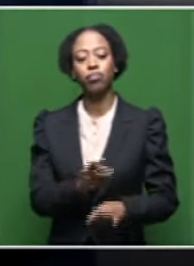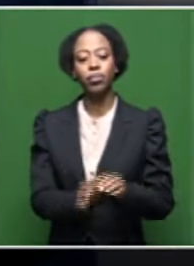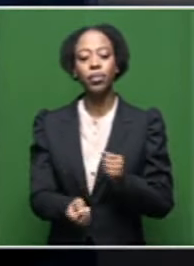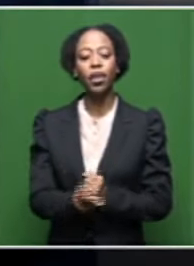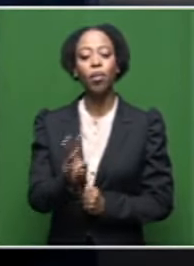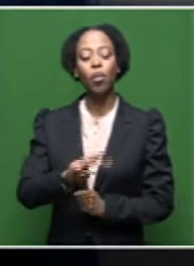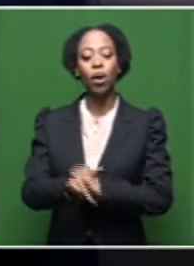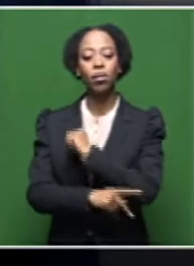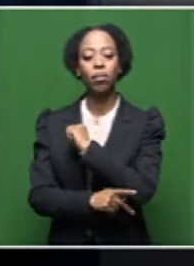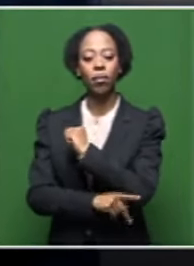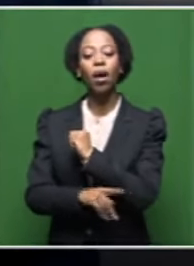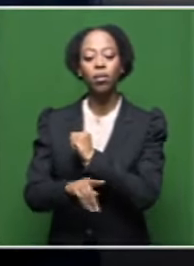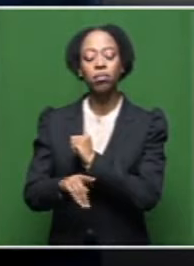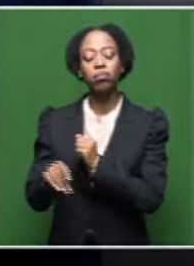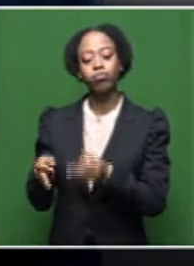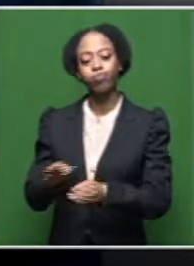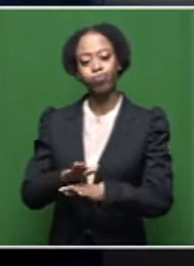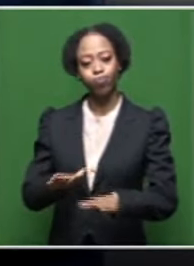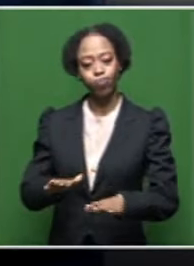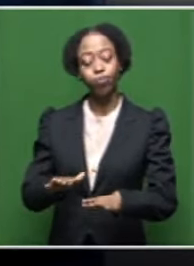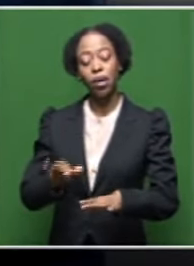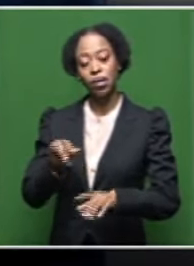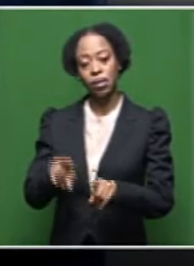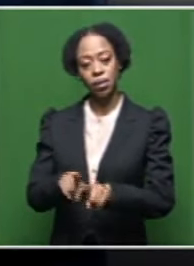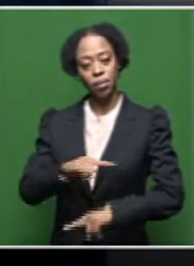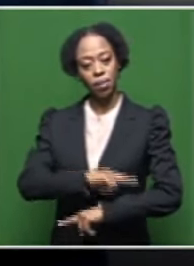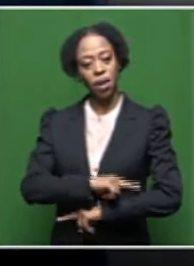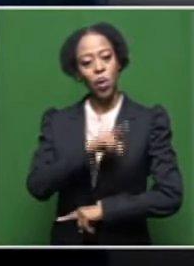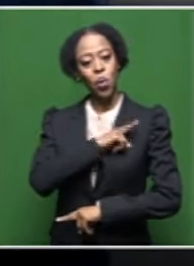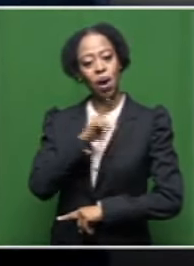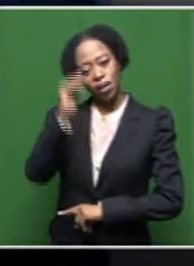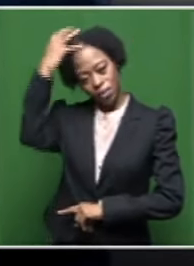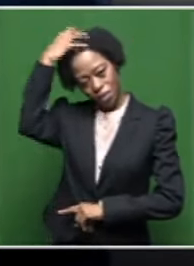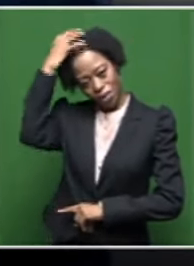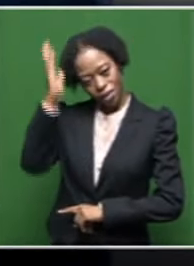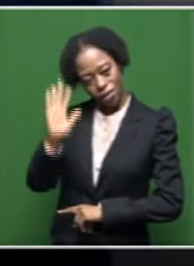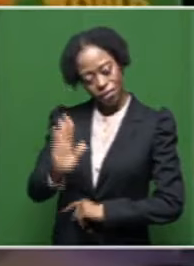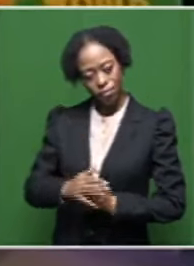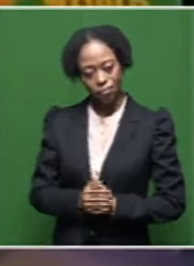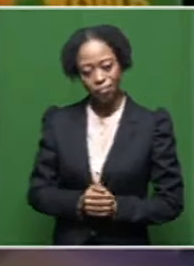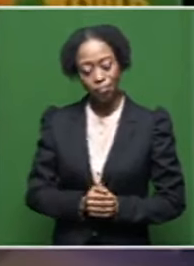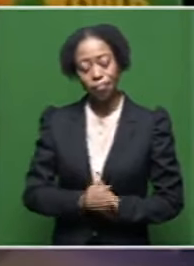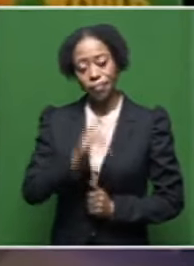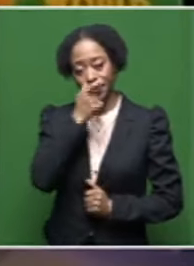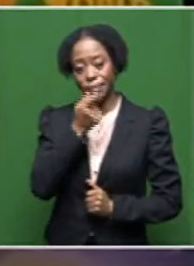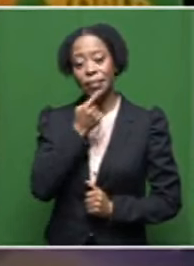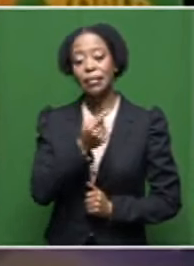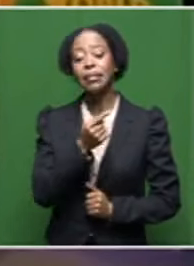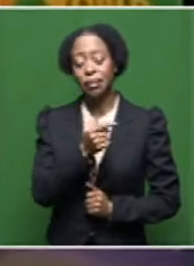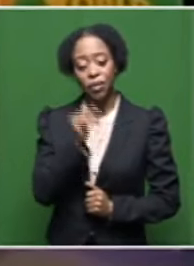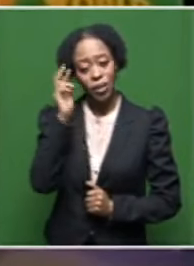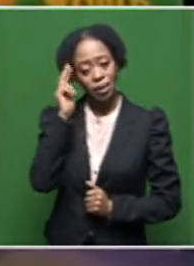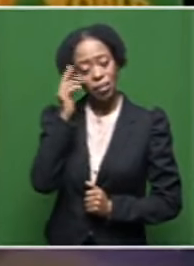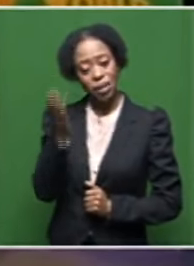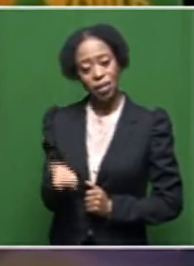at the West Park Cemetery in Johannesburg on the same day, according to Islamic rights. The president also says that Matera will be